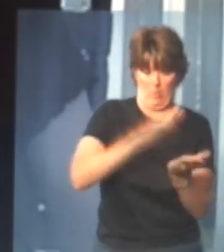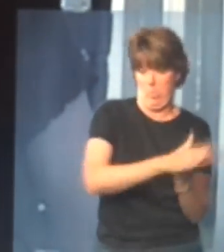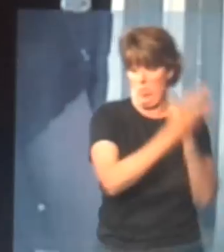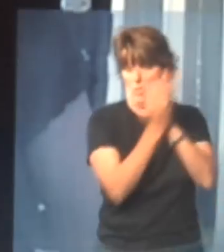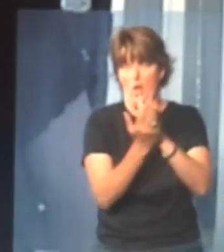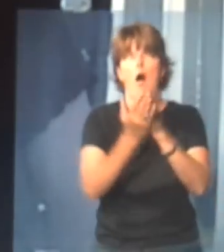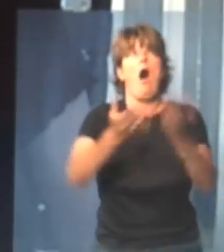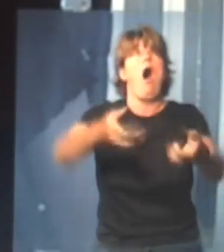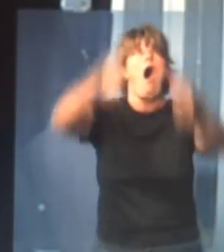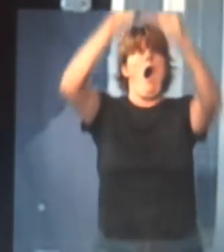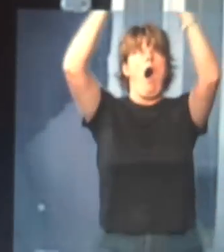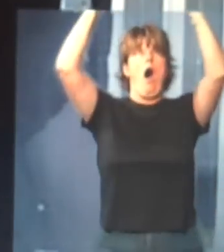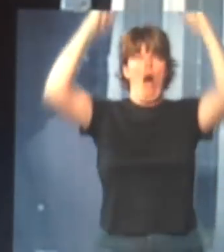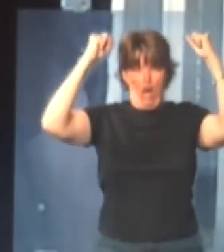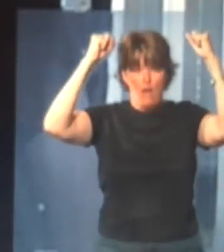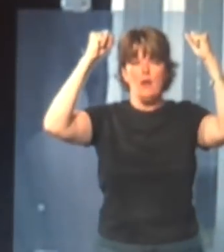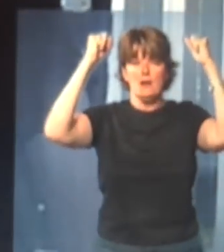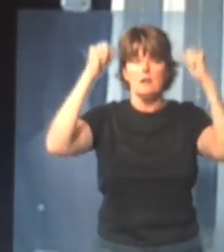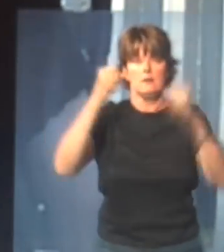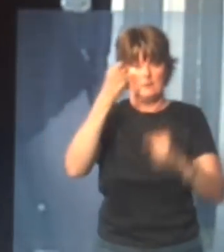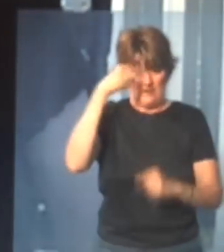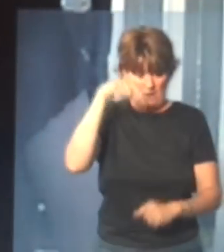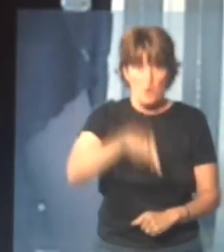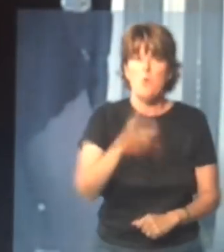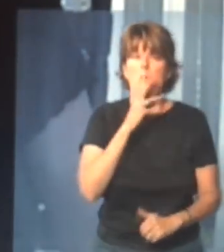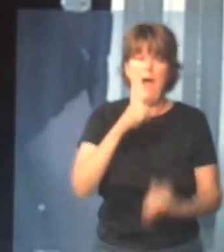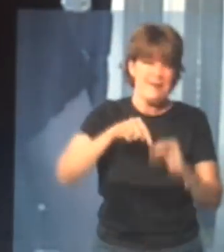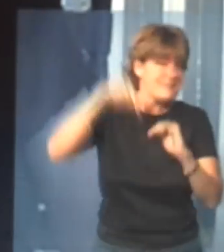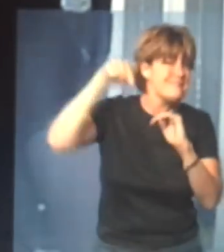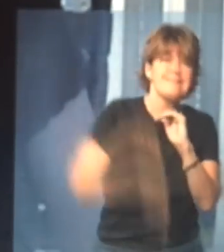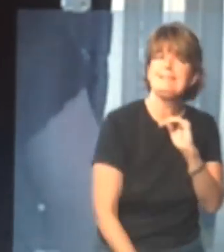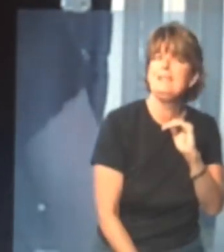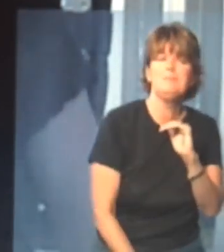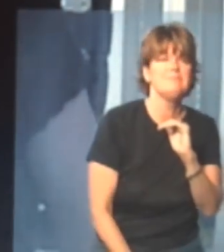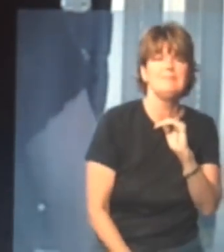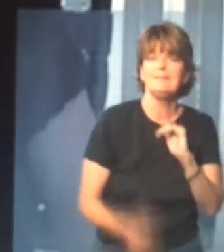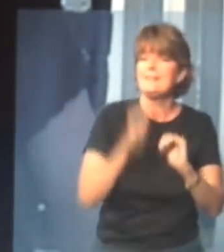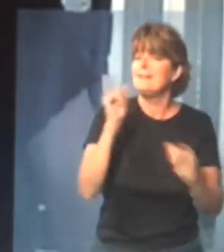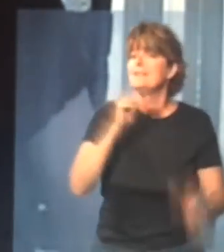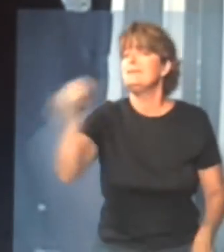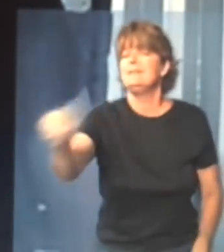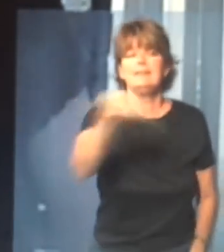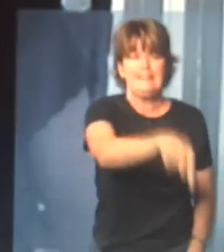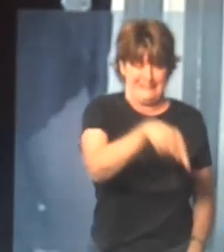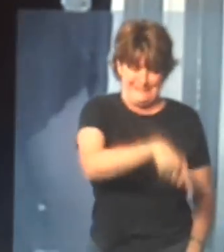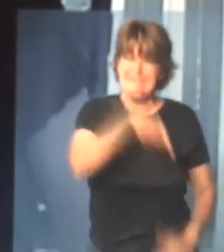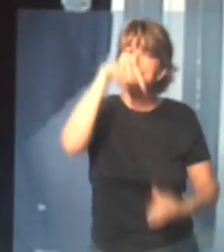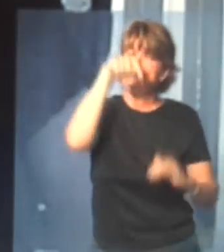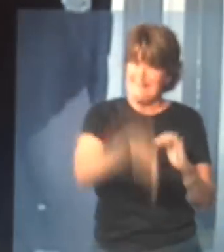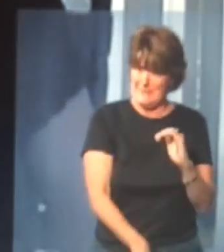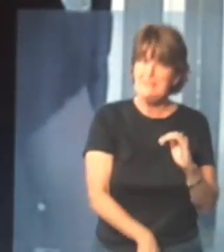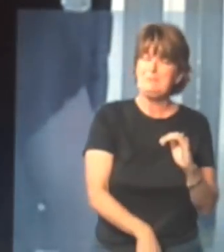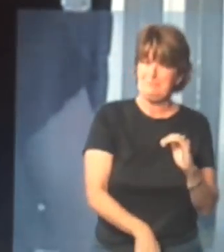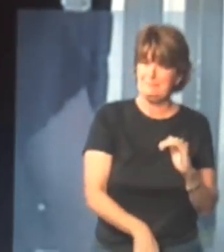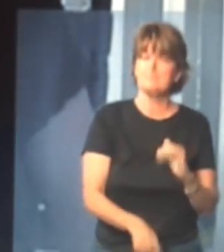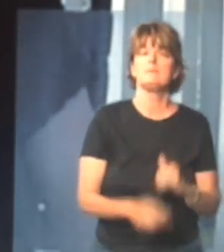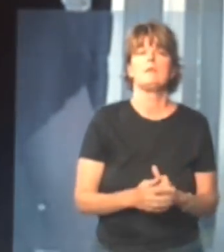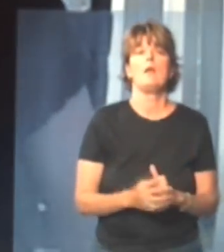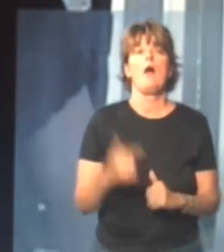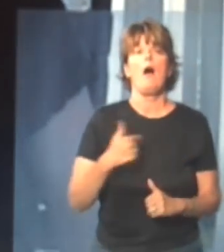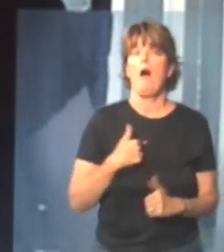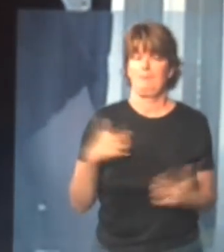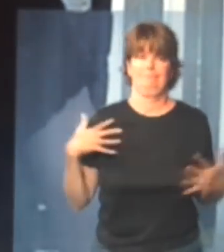to swim, and don't you know, that that was the deepest spot that I could have tipped over, I panicked,